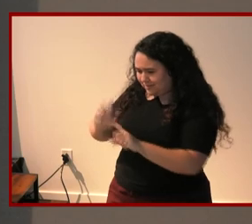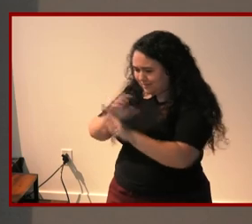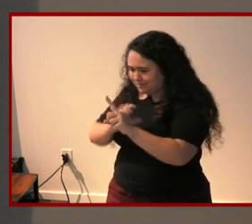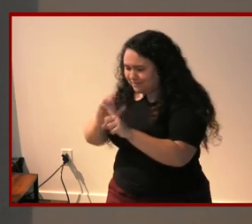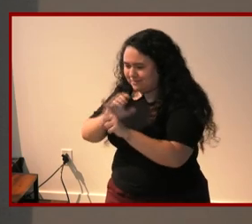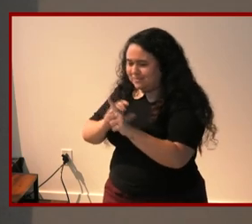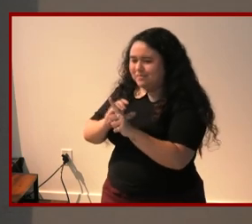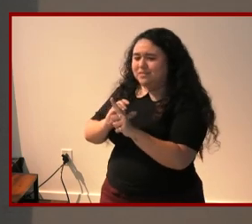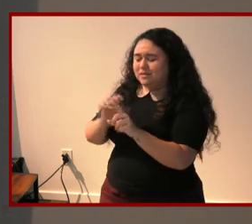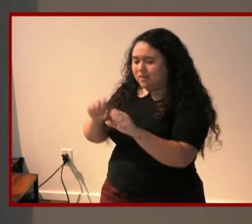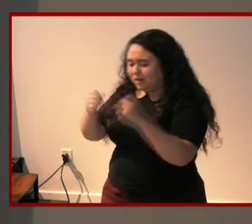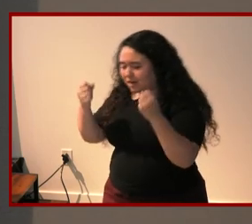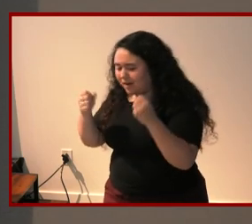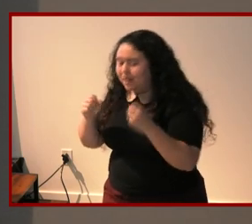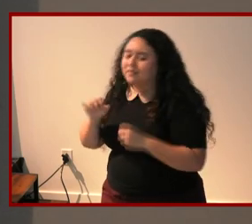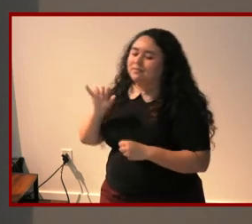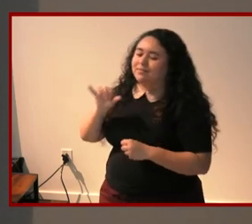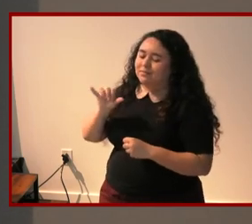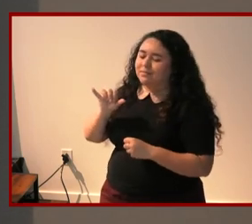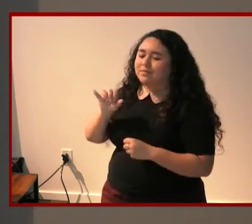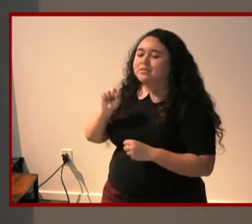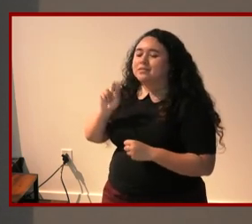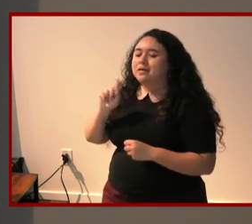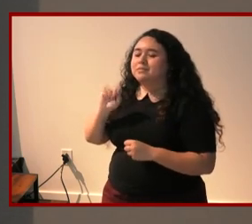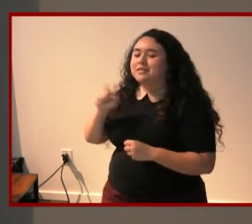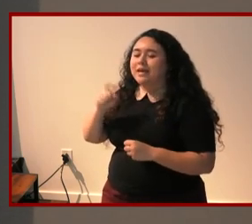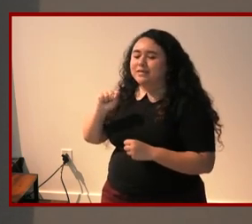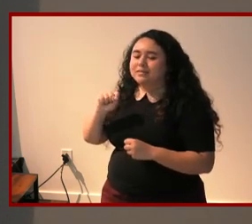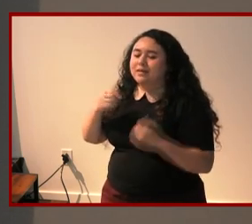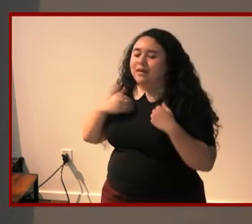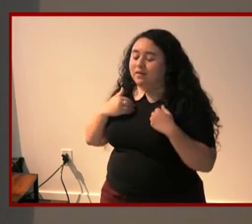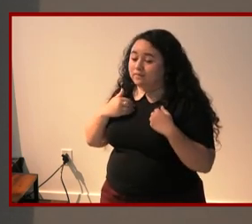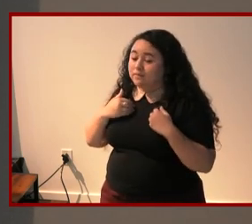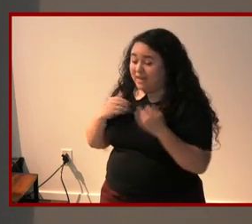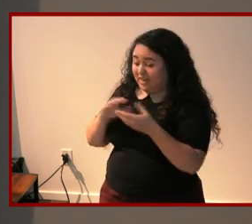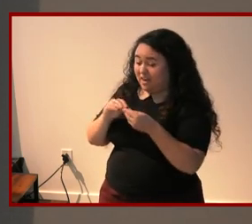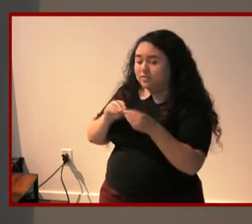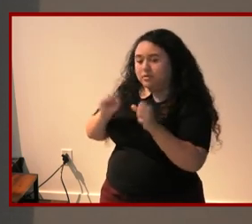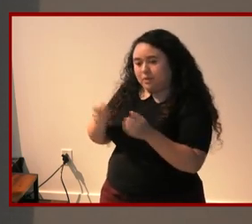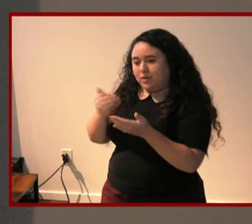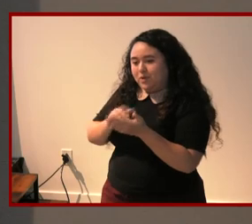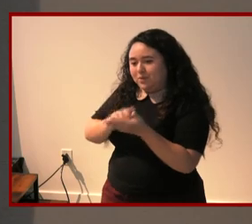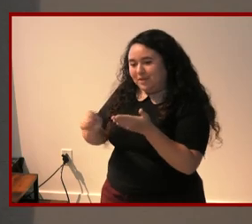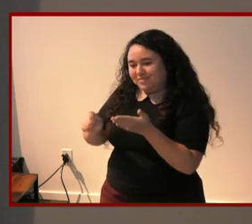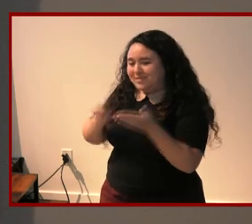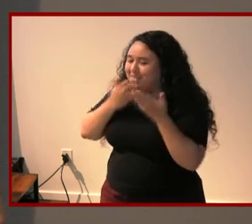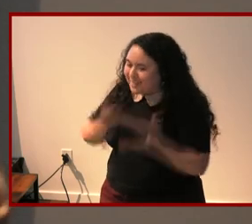subtextual possibilities and as narratives they can of course be rewritten thank you